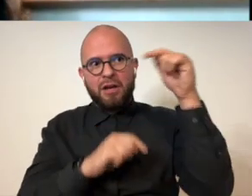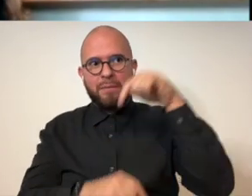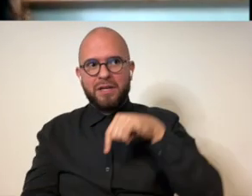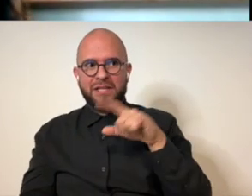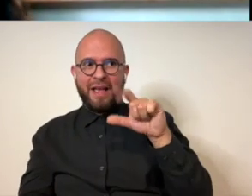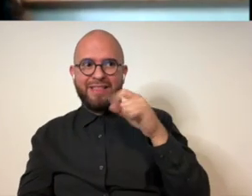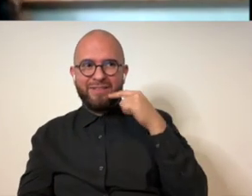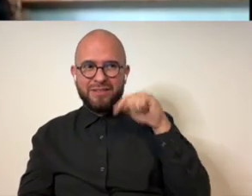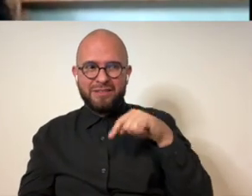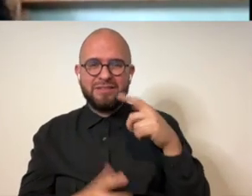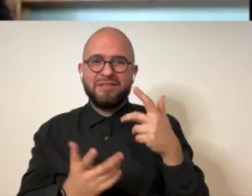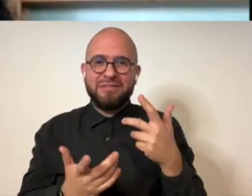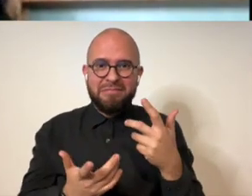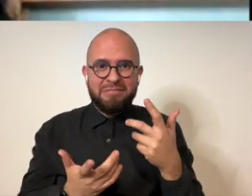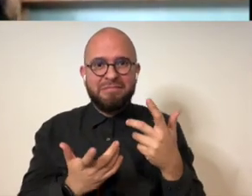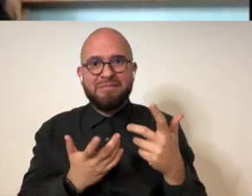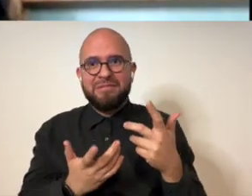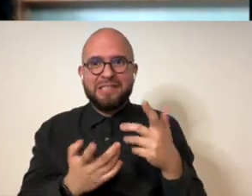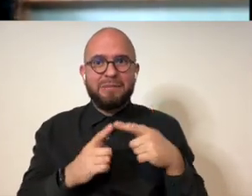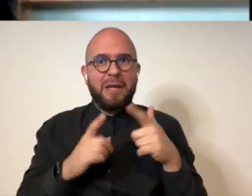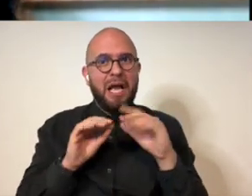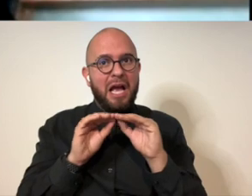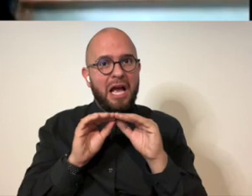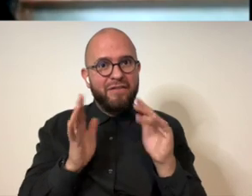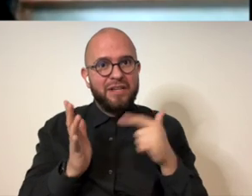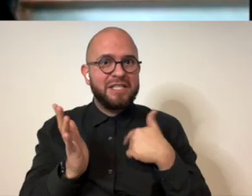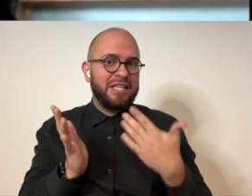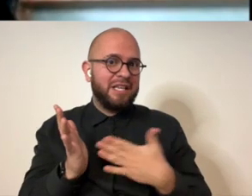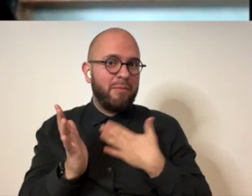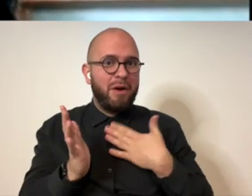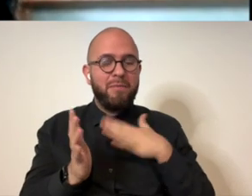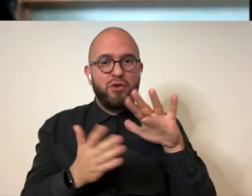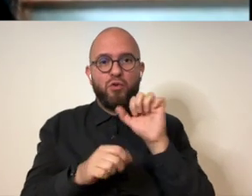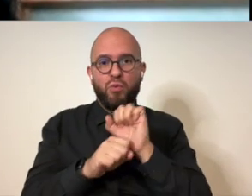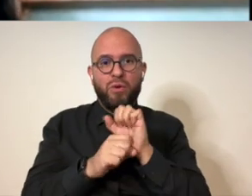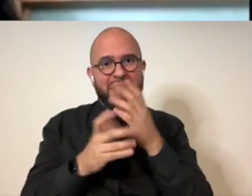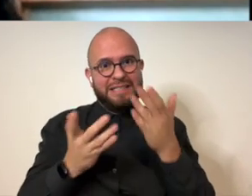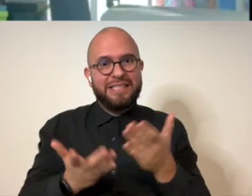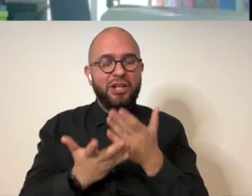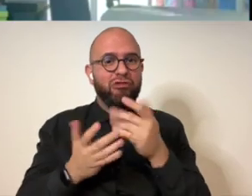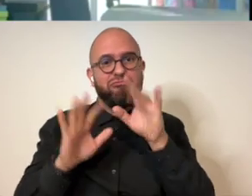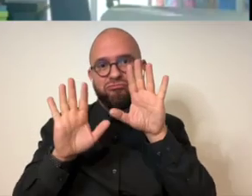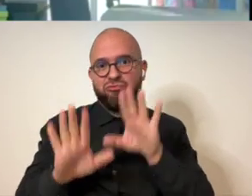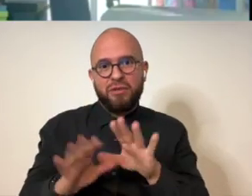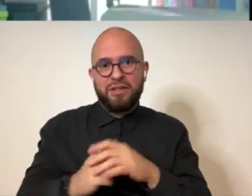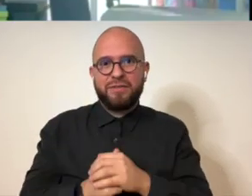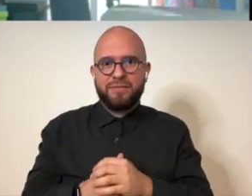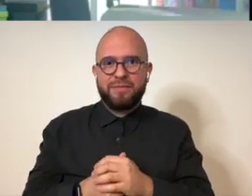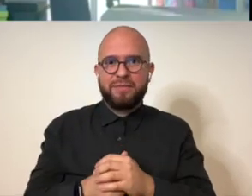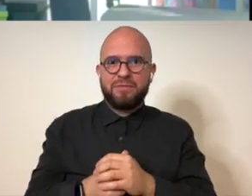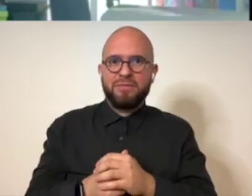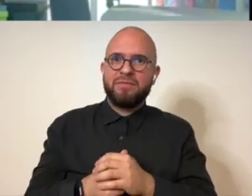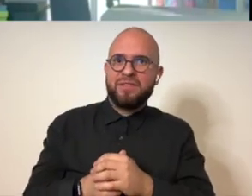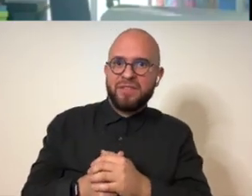obviously really happy to have your work here that's great yeah i'm gonna try and make the opening actually i have some friends that would be